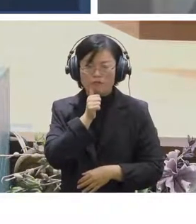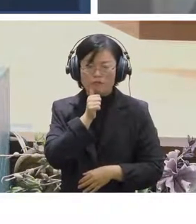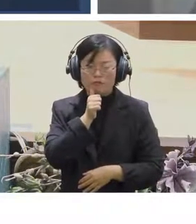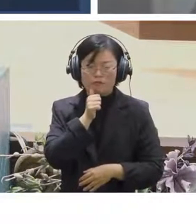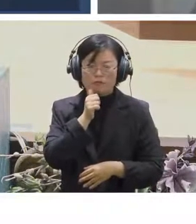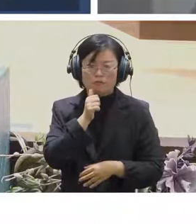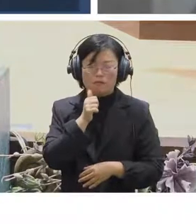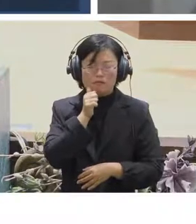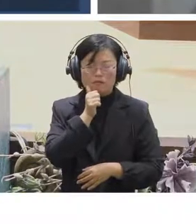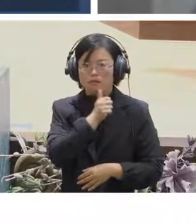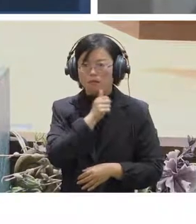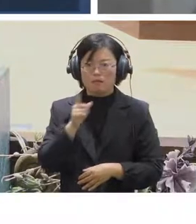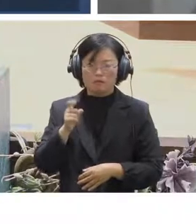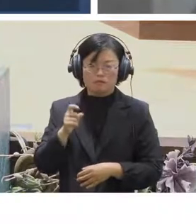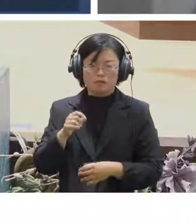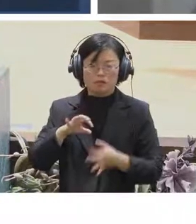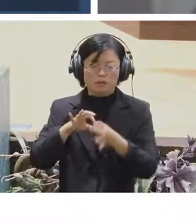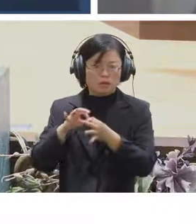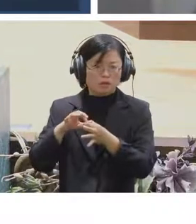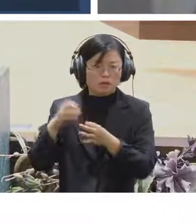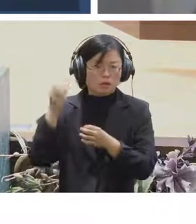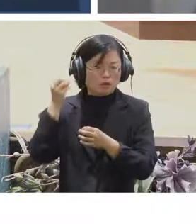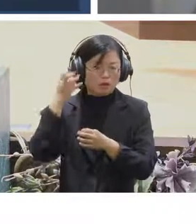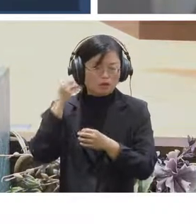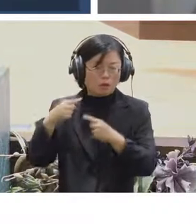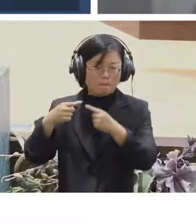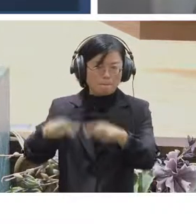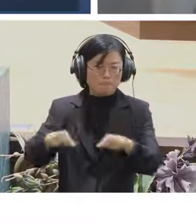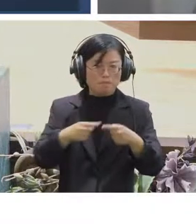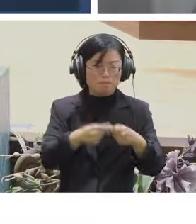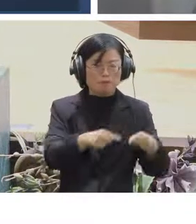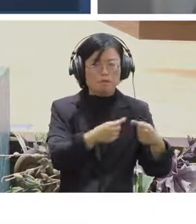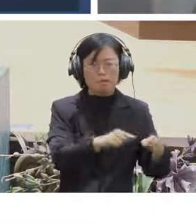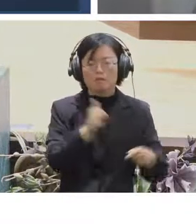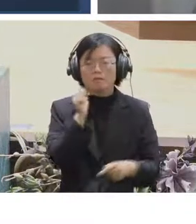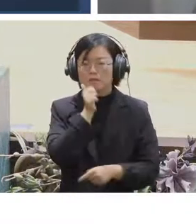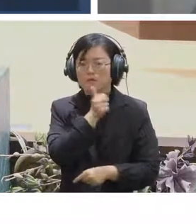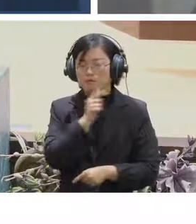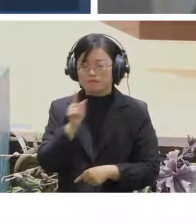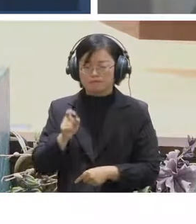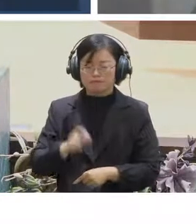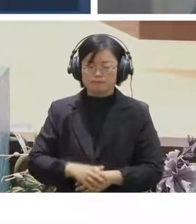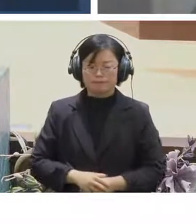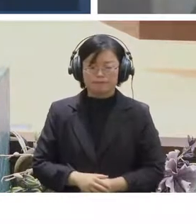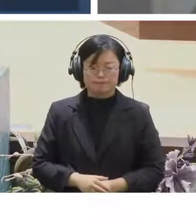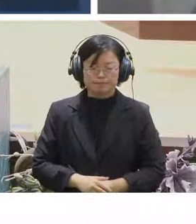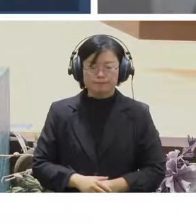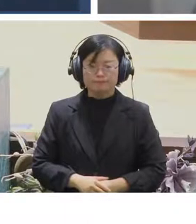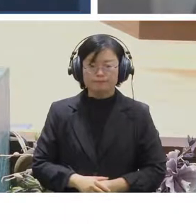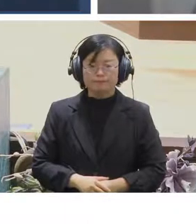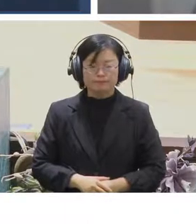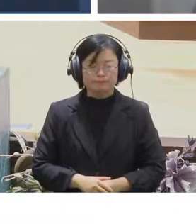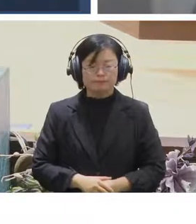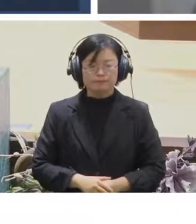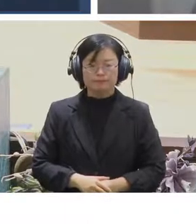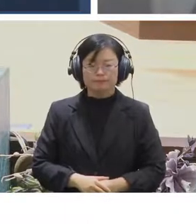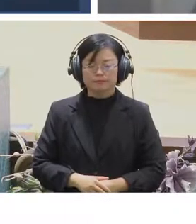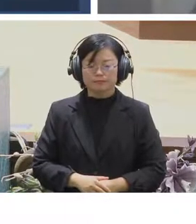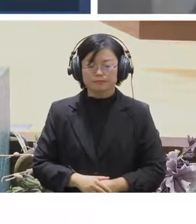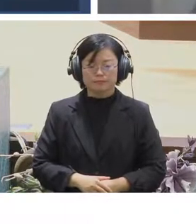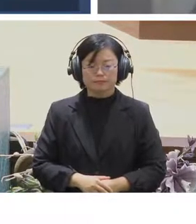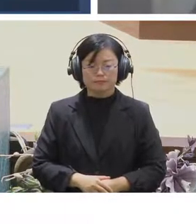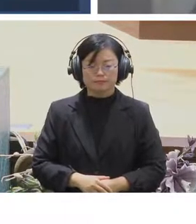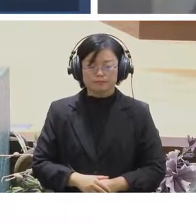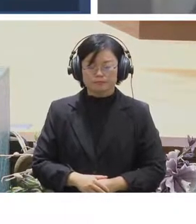collaborationwe are supporting each otherthey provide the dataon their workspace and Facebook page